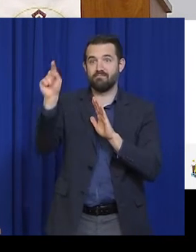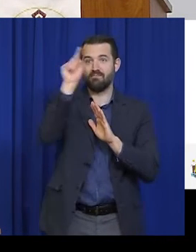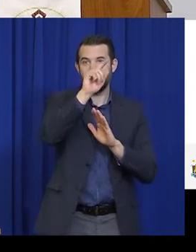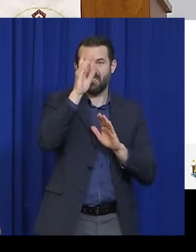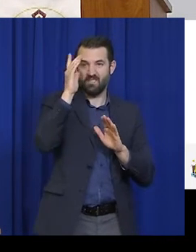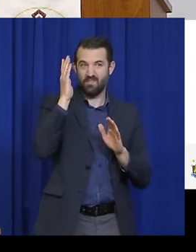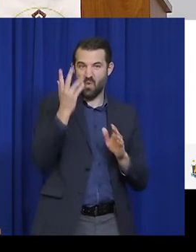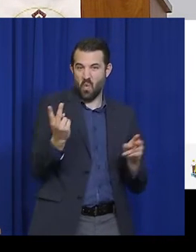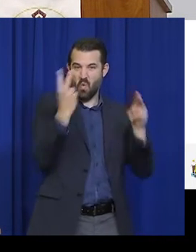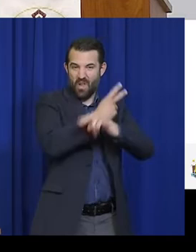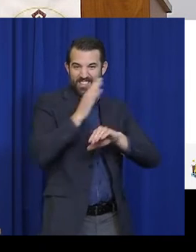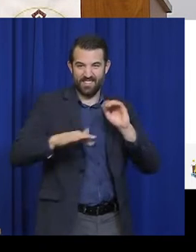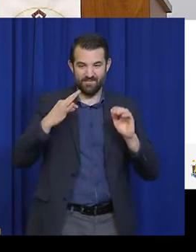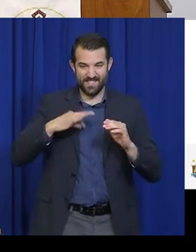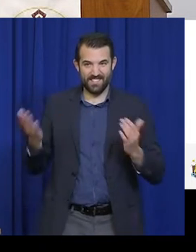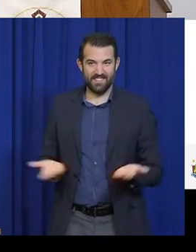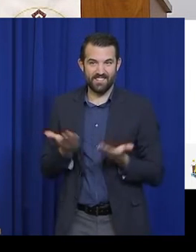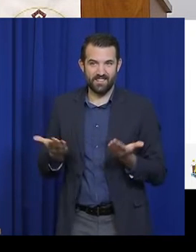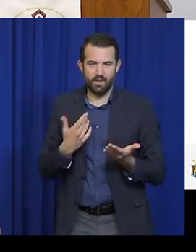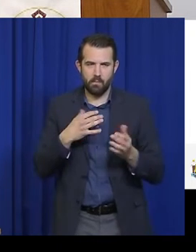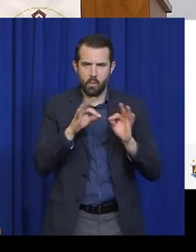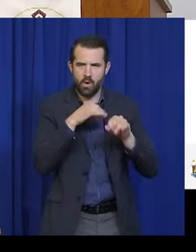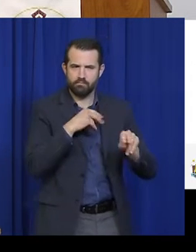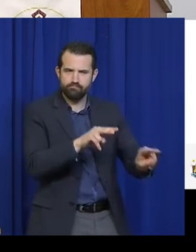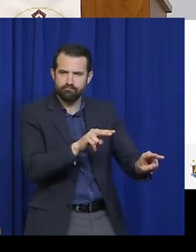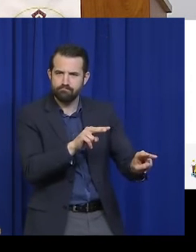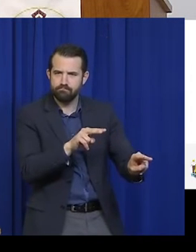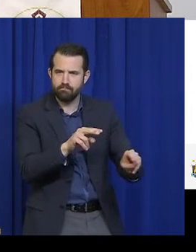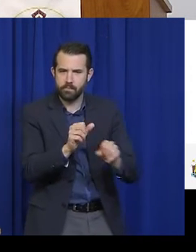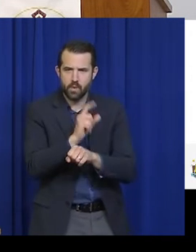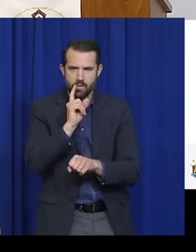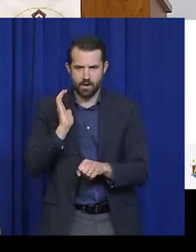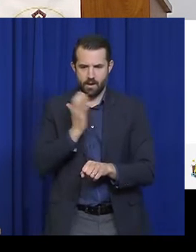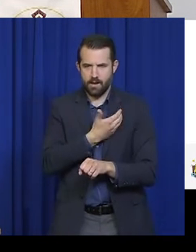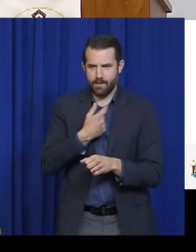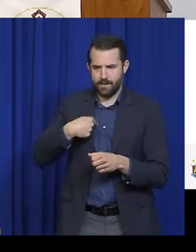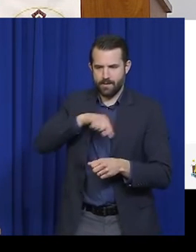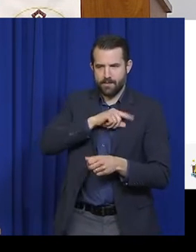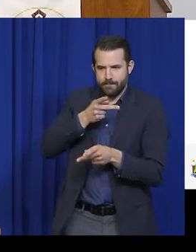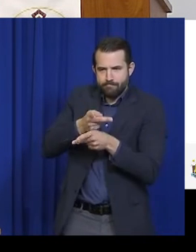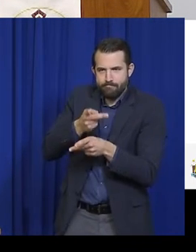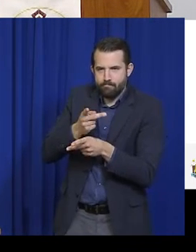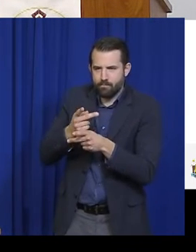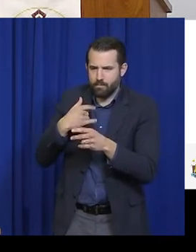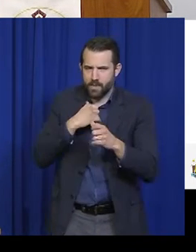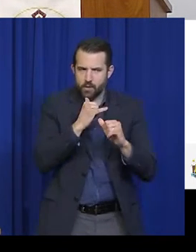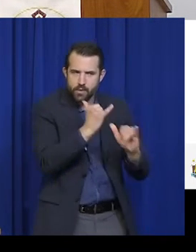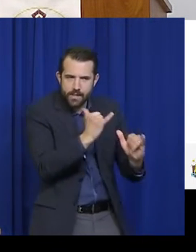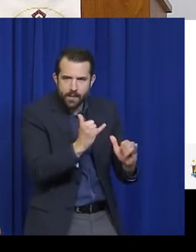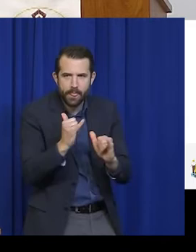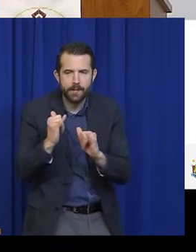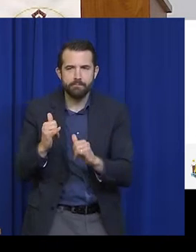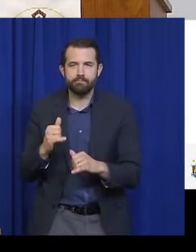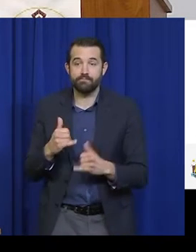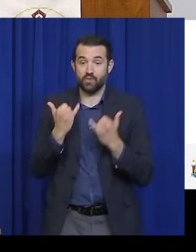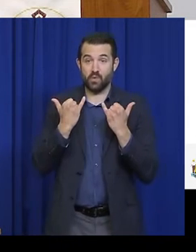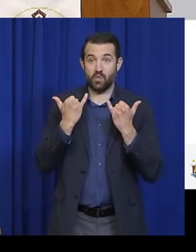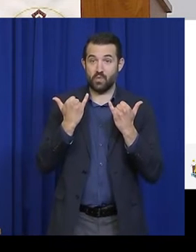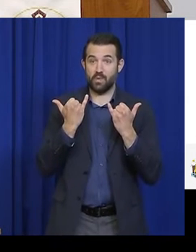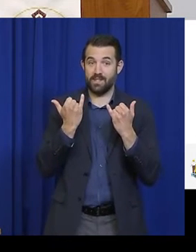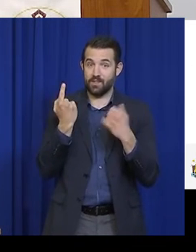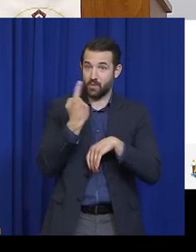we cannot afford to let down our guard, which is why today I'm announcing that I will extend the stay at home order